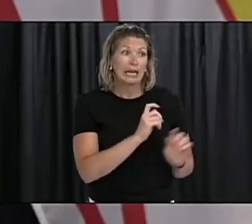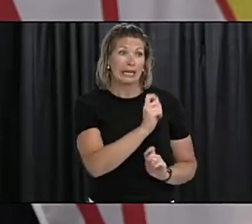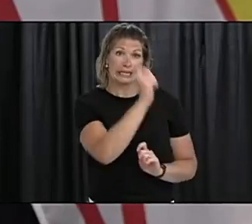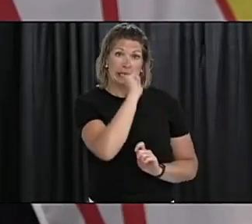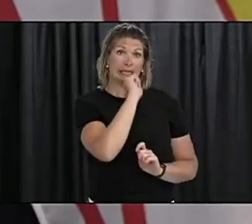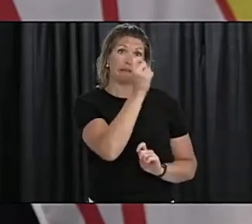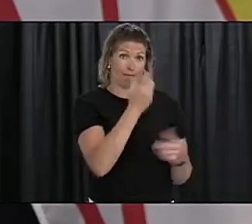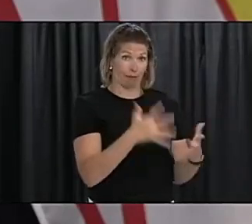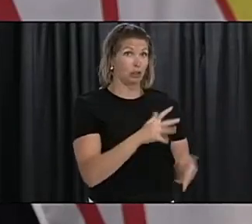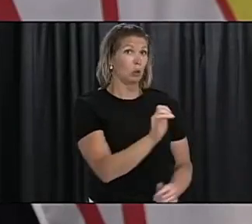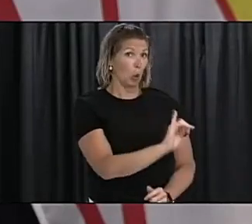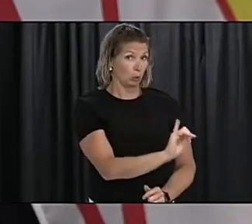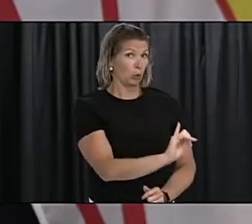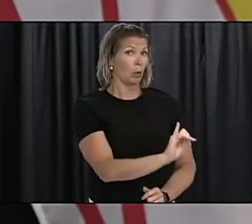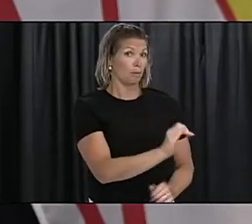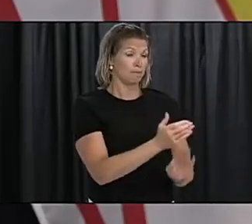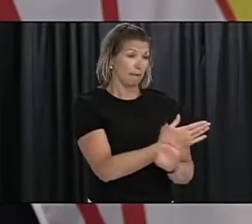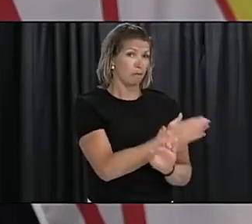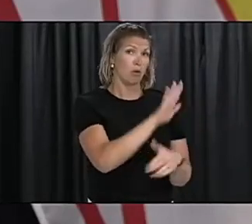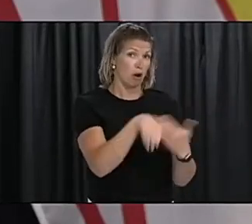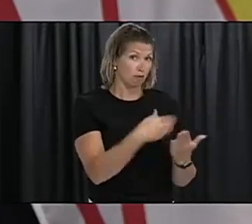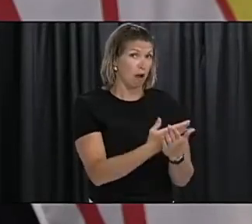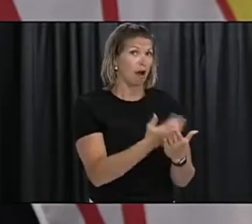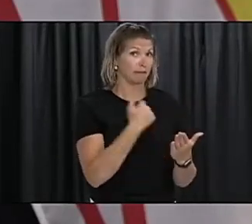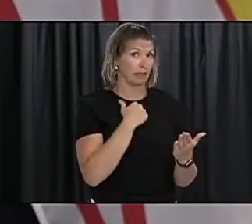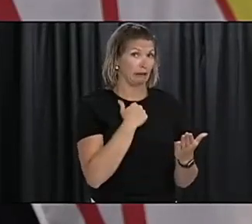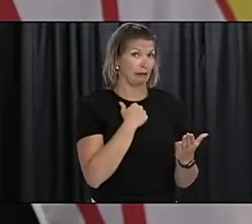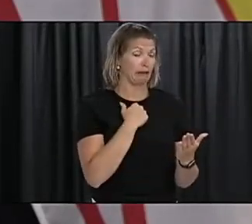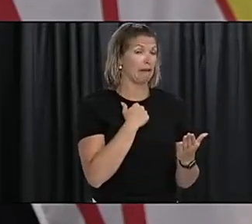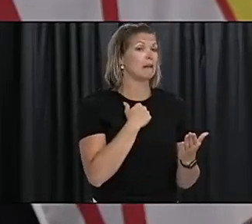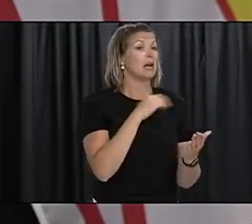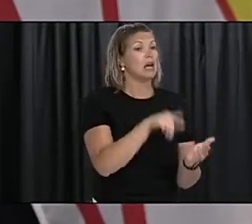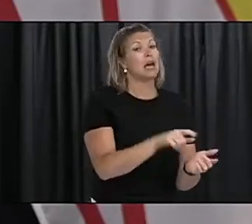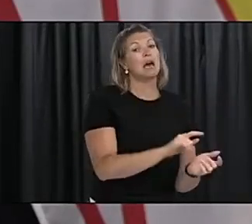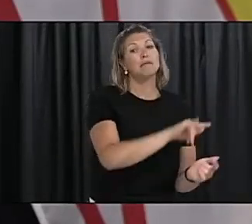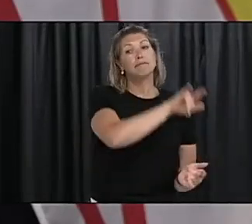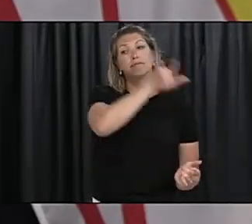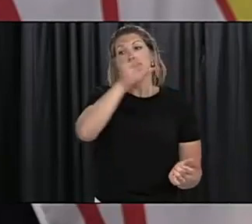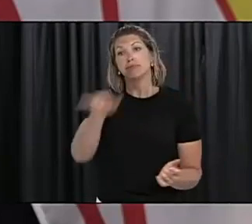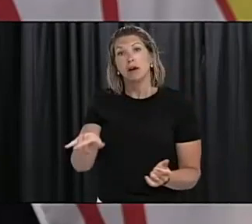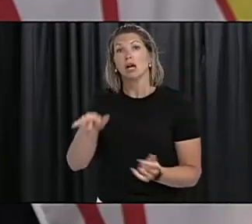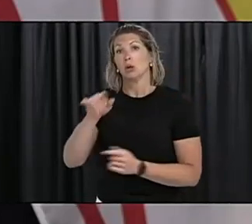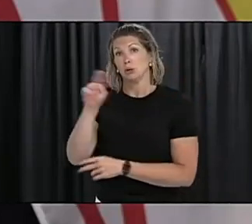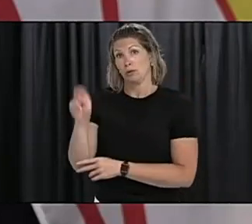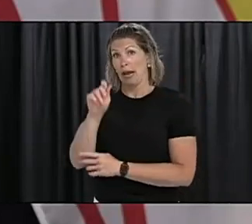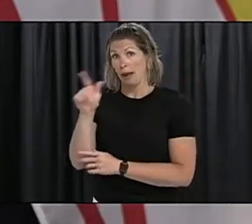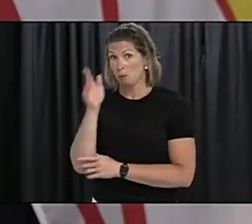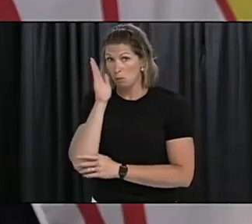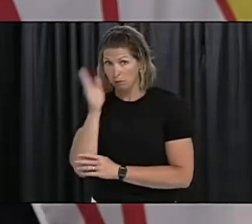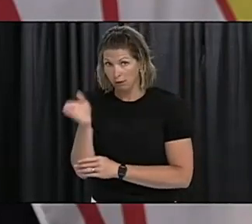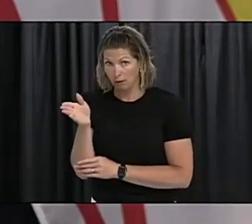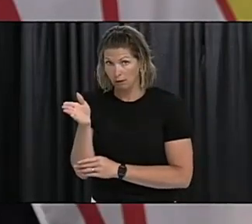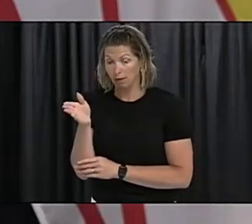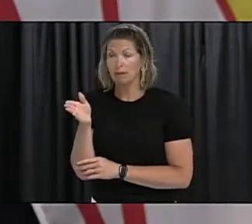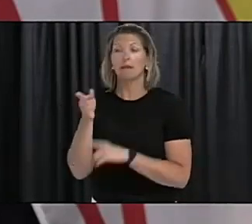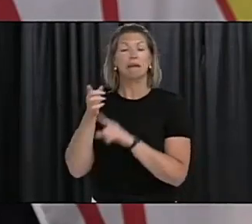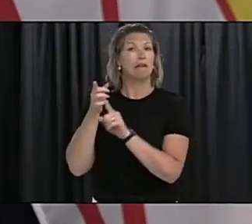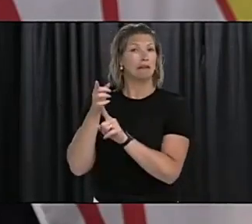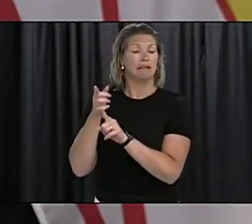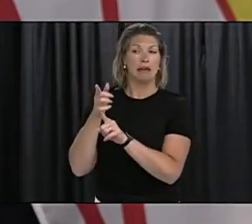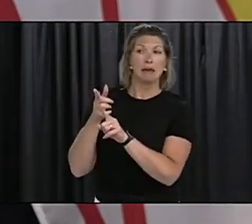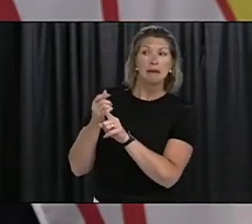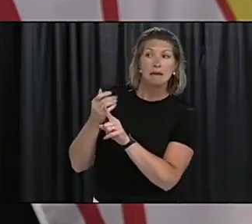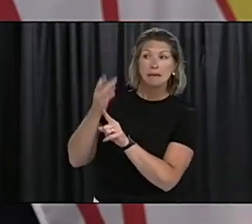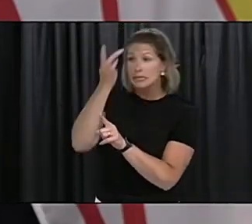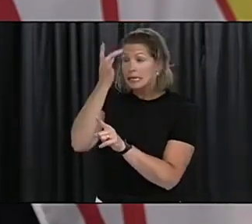essential workers, and when they're not working, they are in self-isolation. And when they cannot physically distance themselves